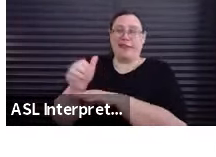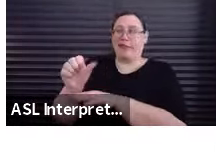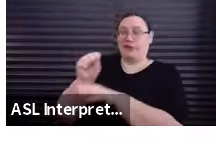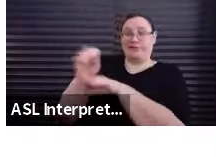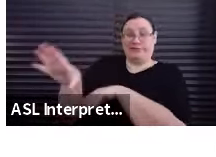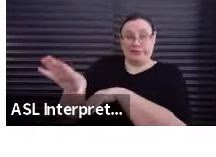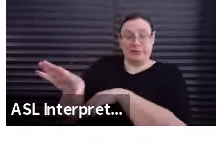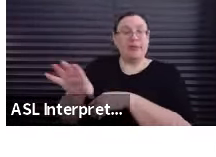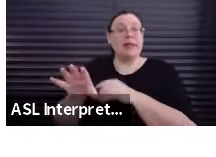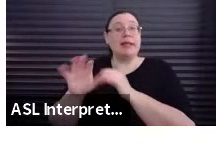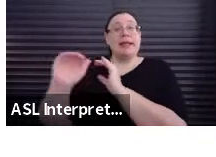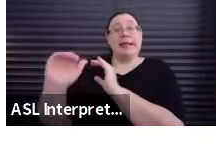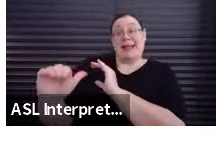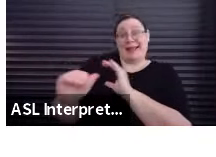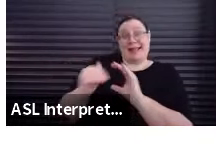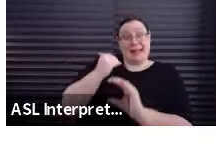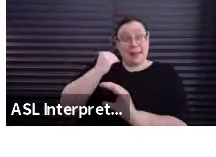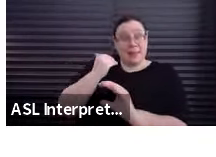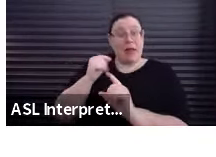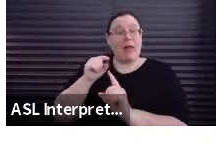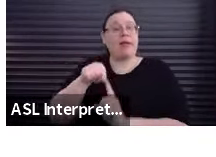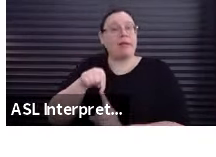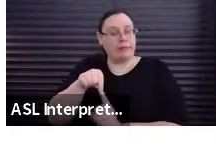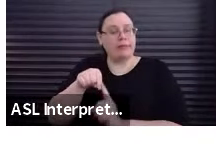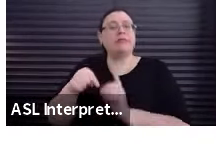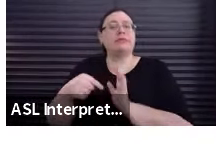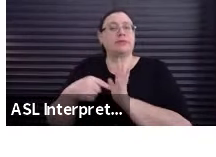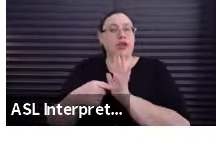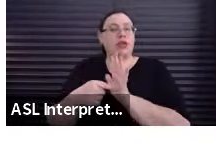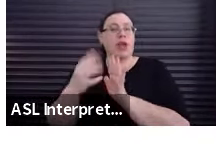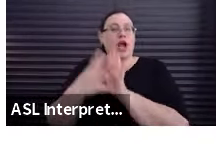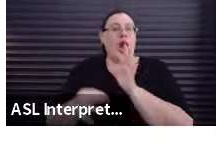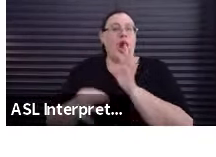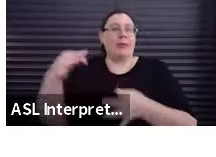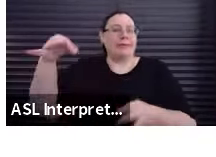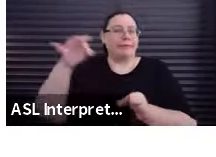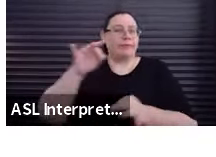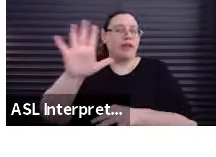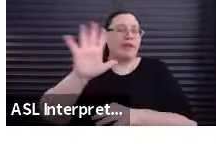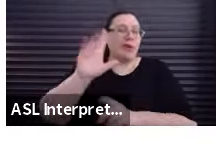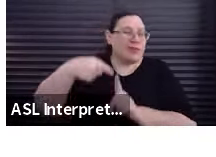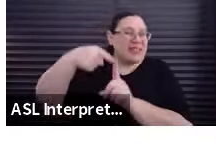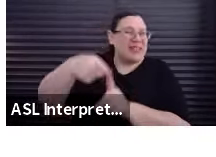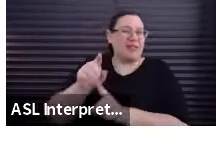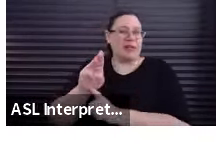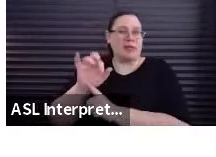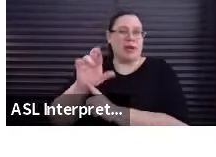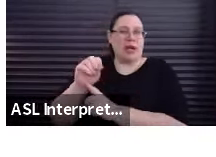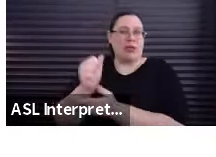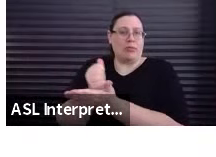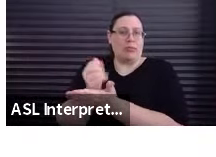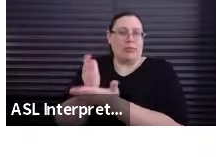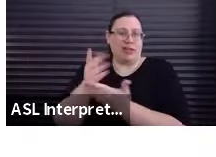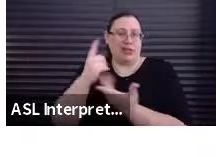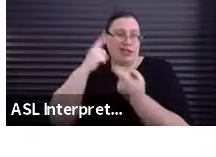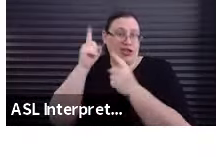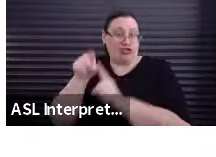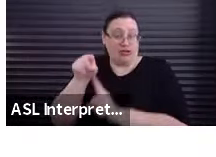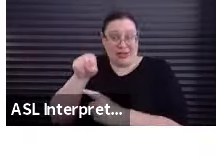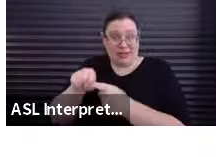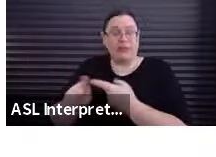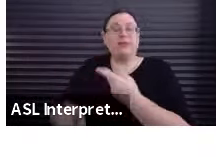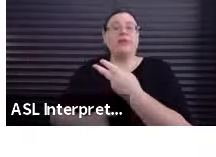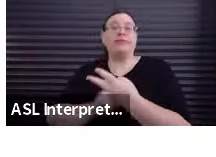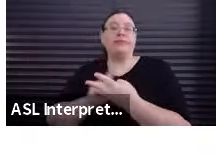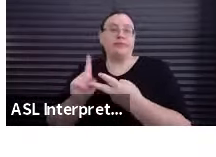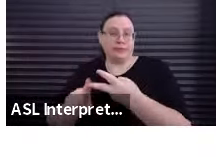email that you will receive from the union will include a copy of your specific micro budget project agreement. And it will also